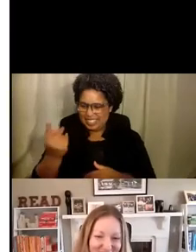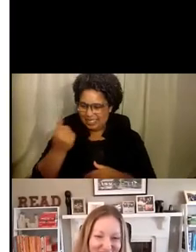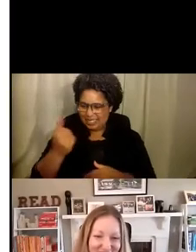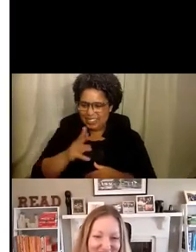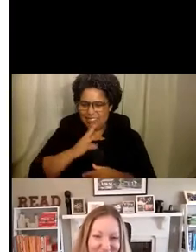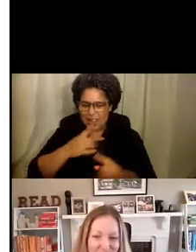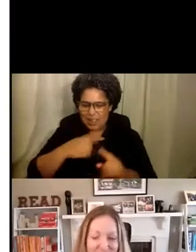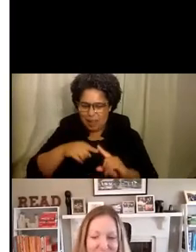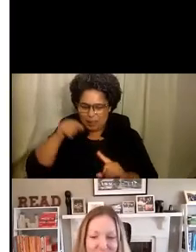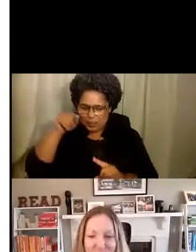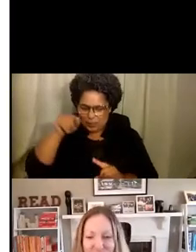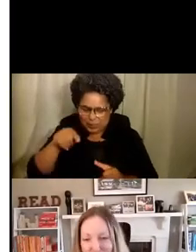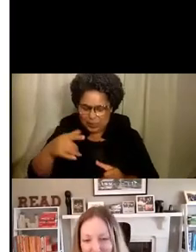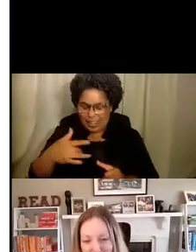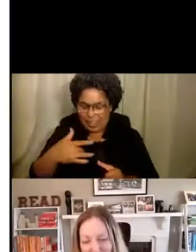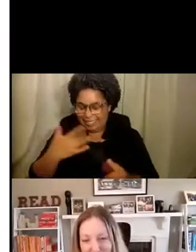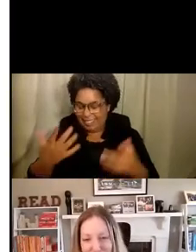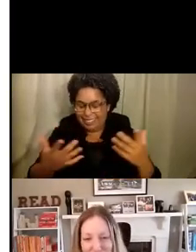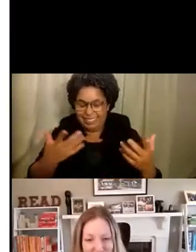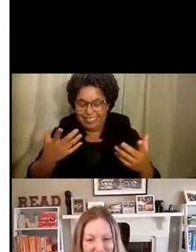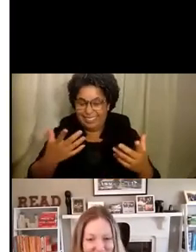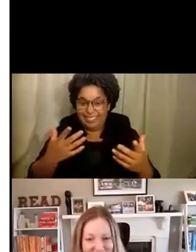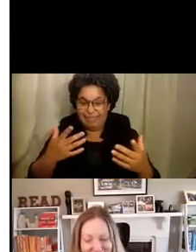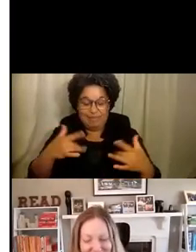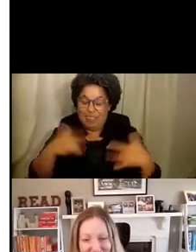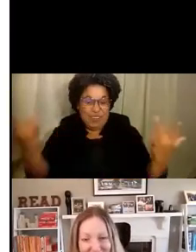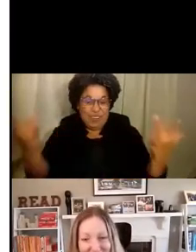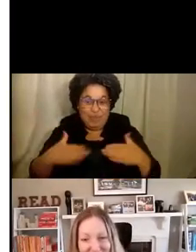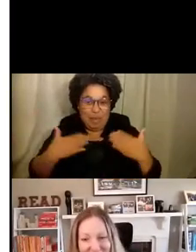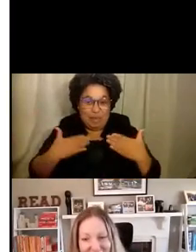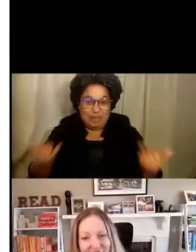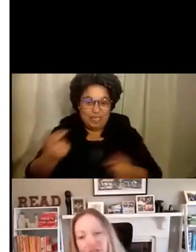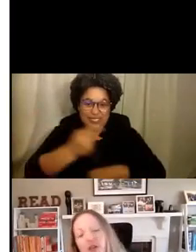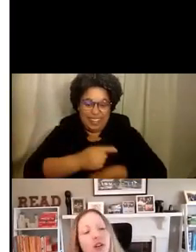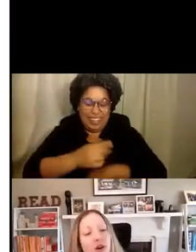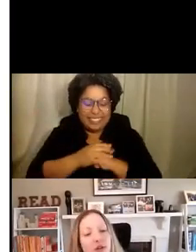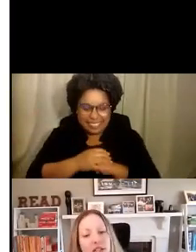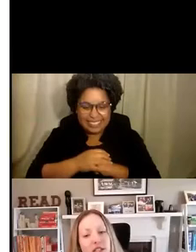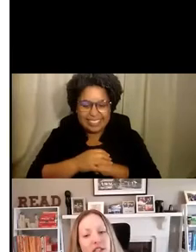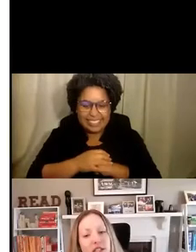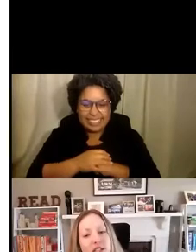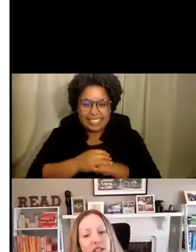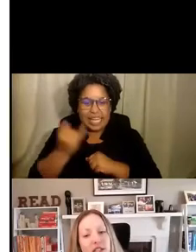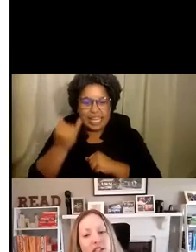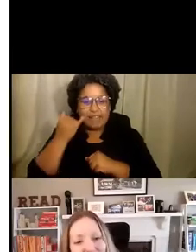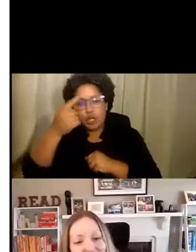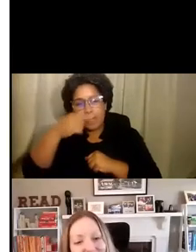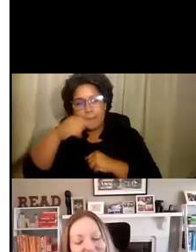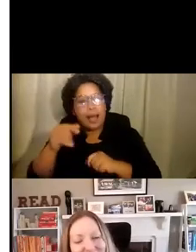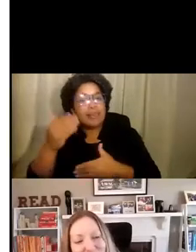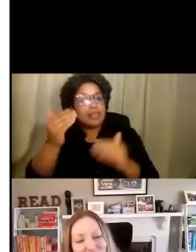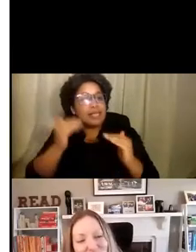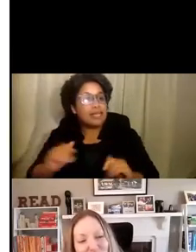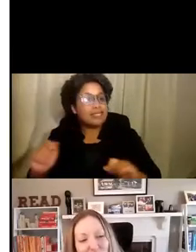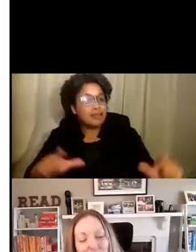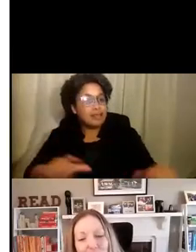about you. And I am just so thrilled to be here today. If you could go to the next page,